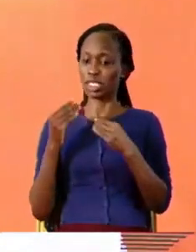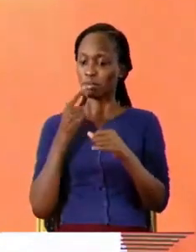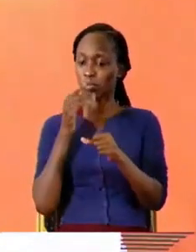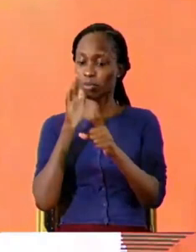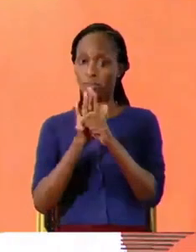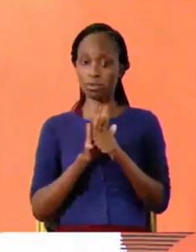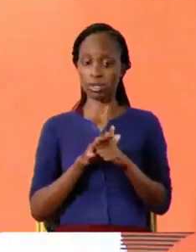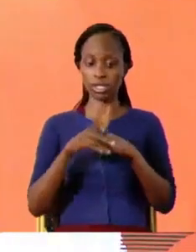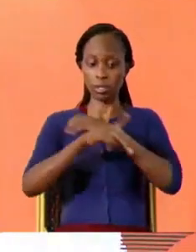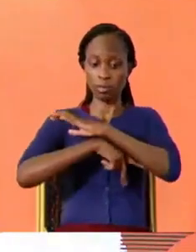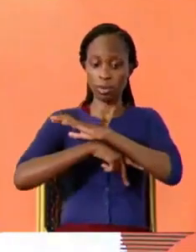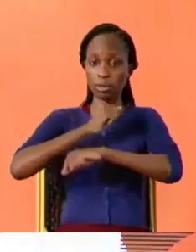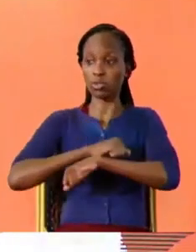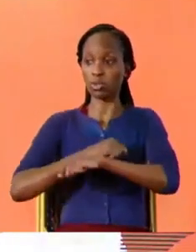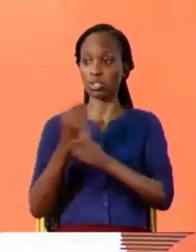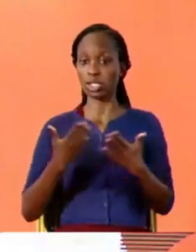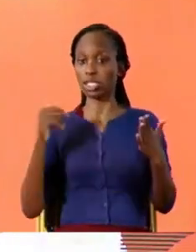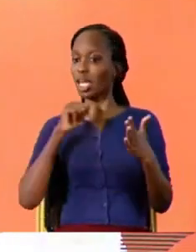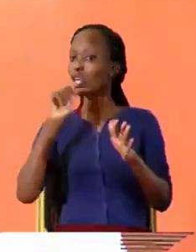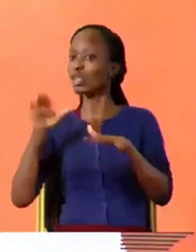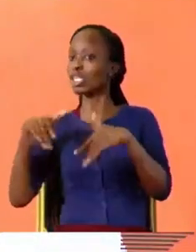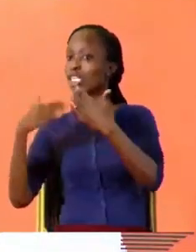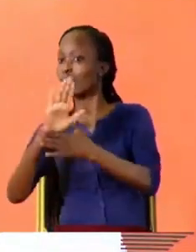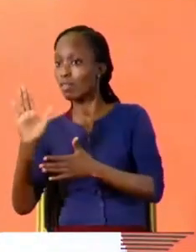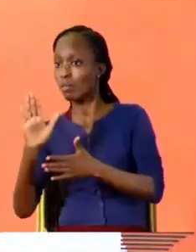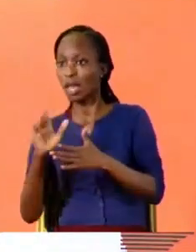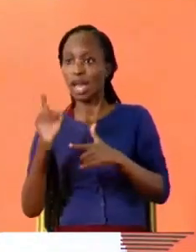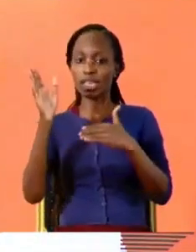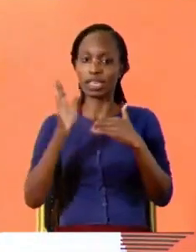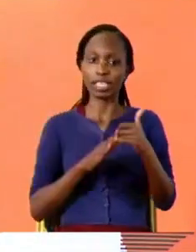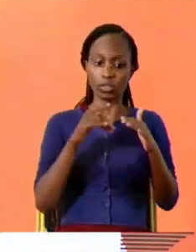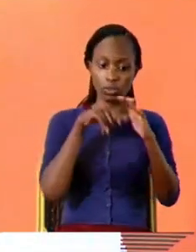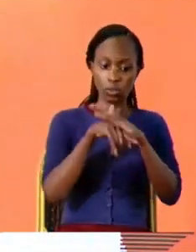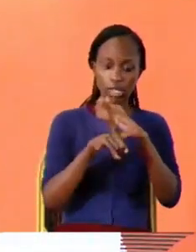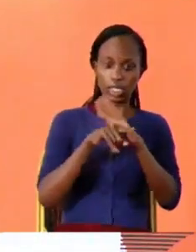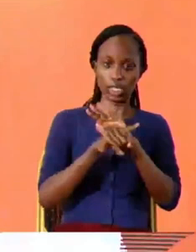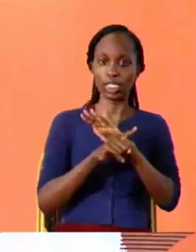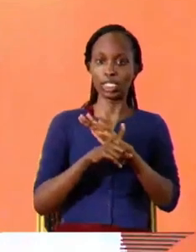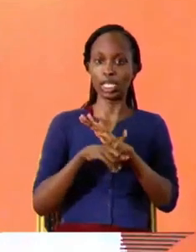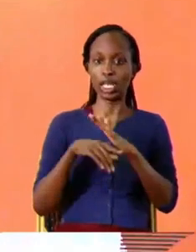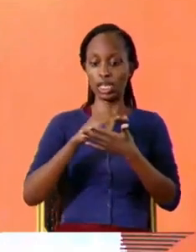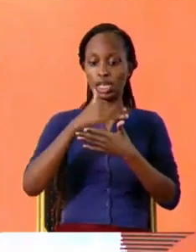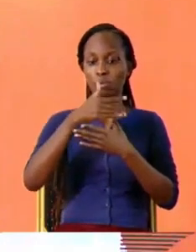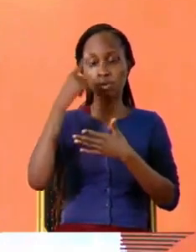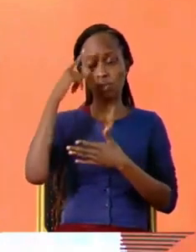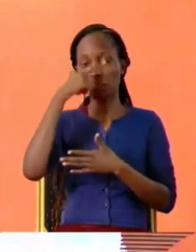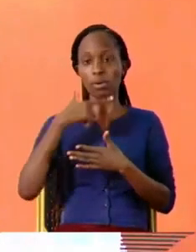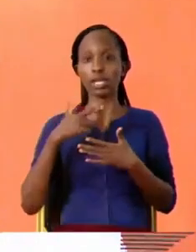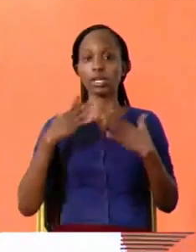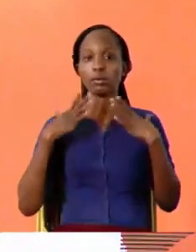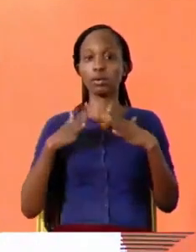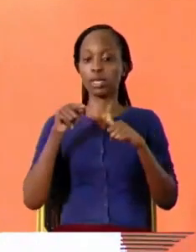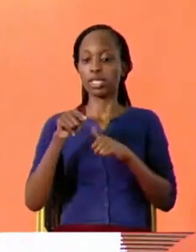school children laptops and not deliver them than to access laptops for blind people in this